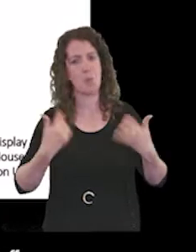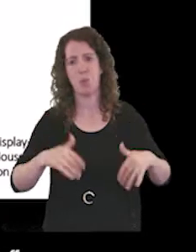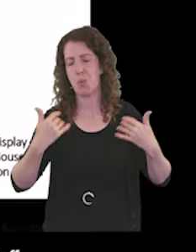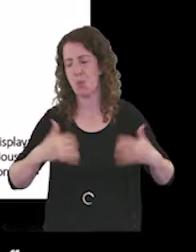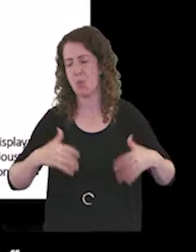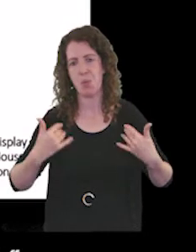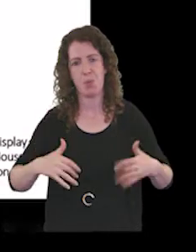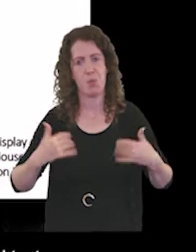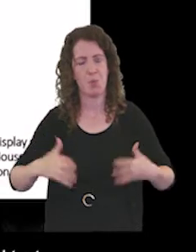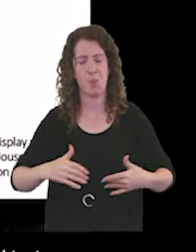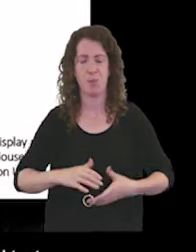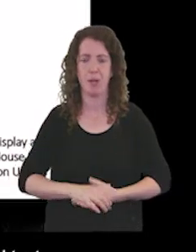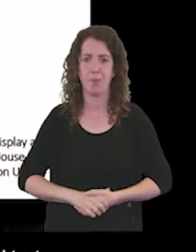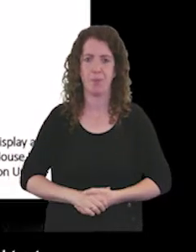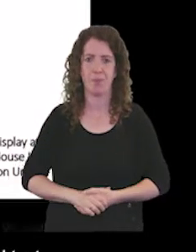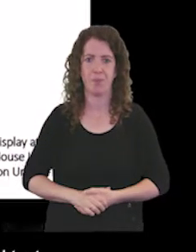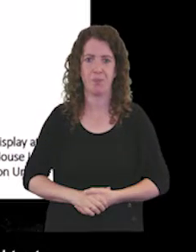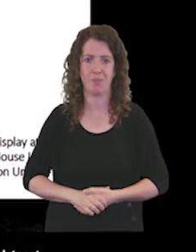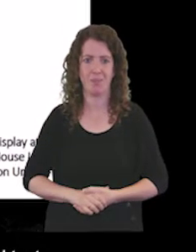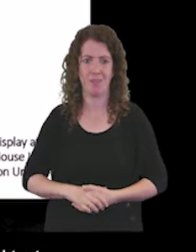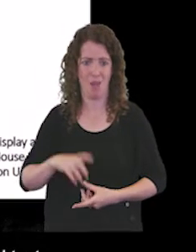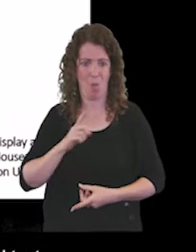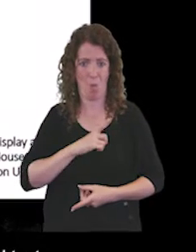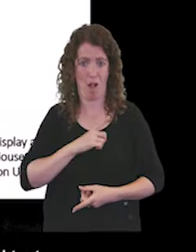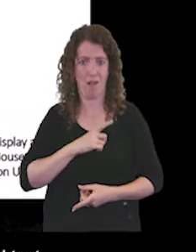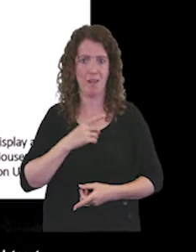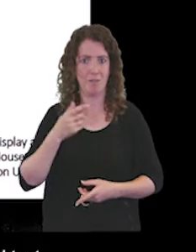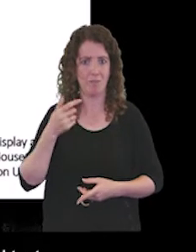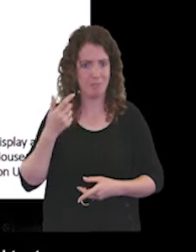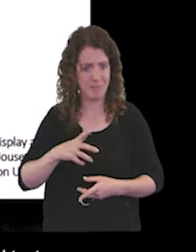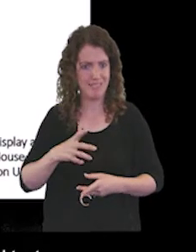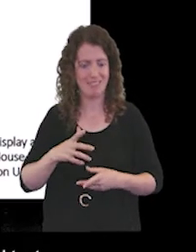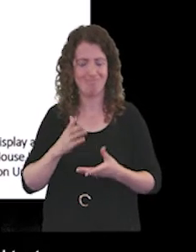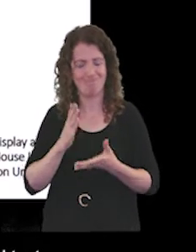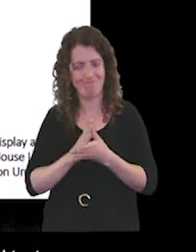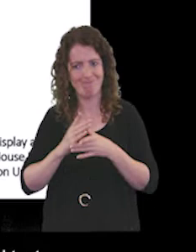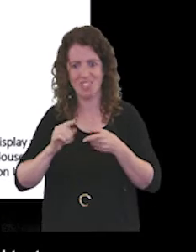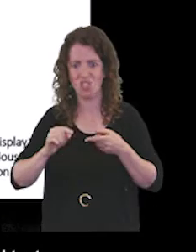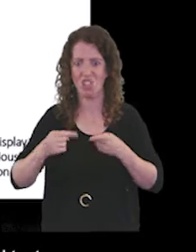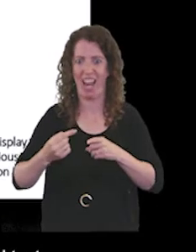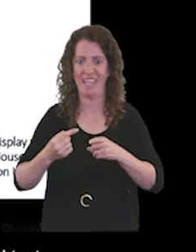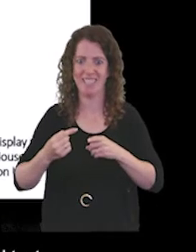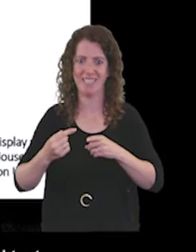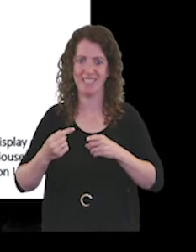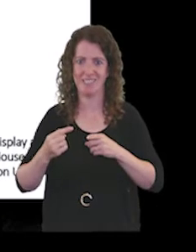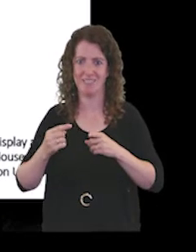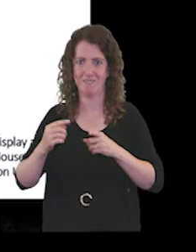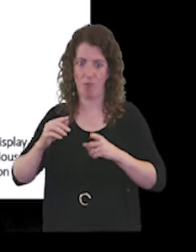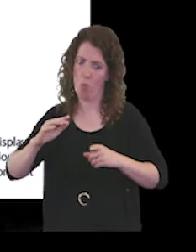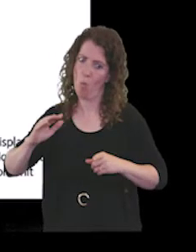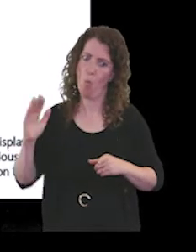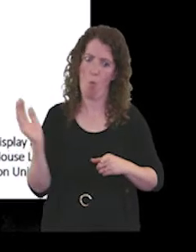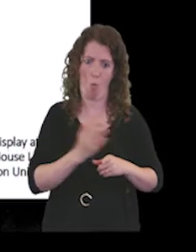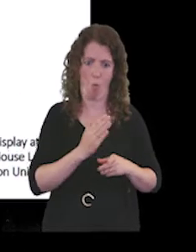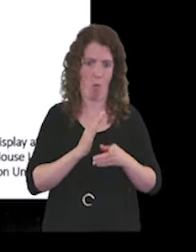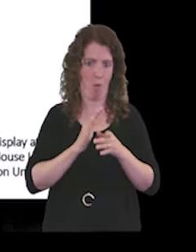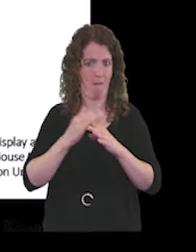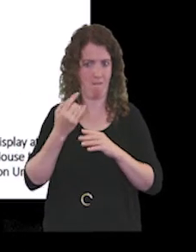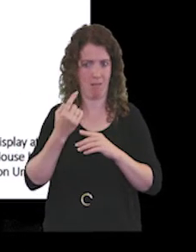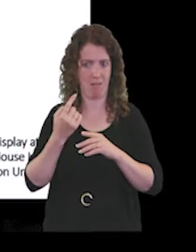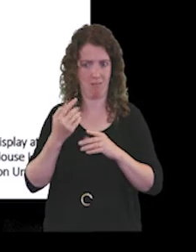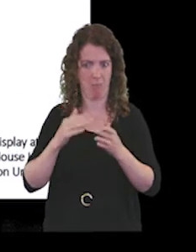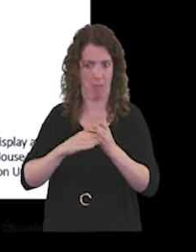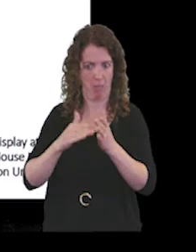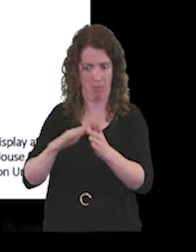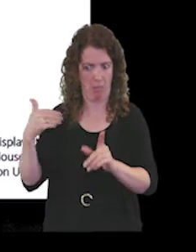remarkable. And because it's been a real test of all our characters over the over the recent months.